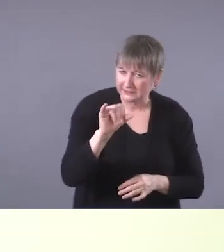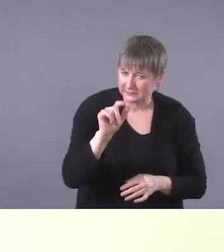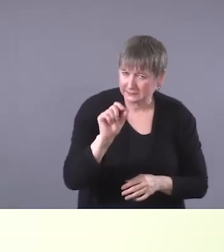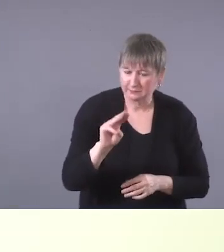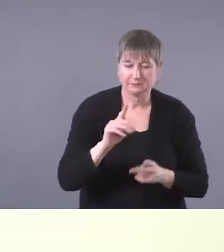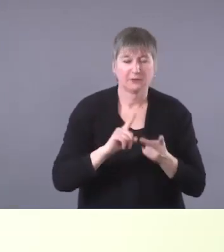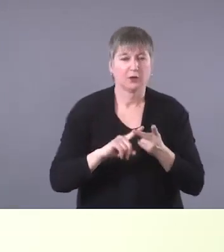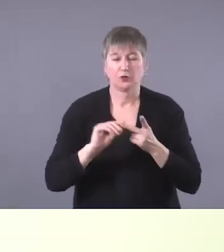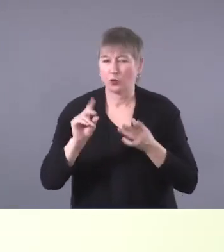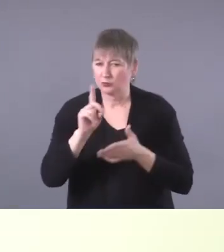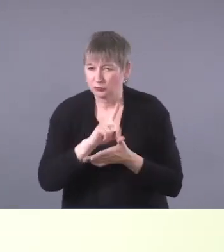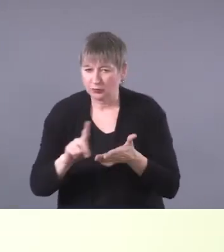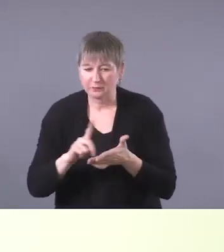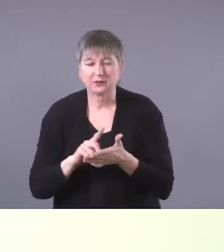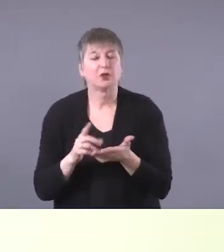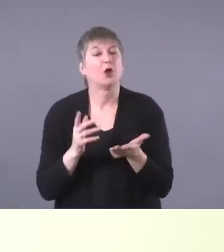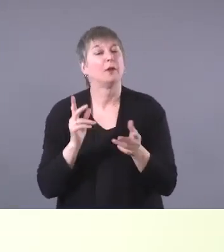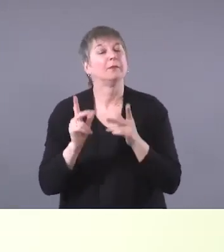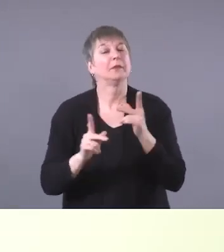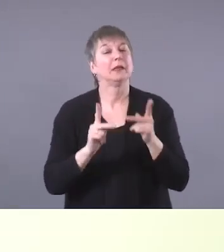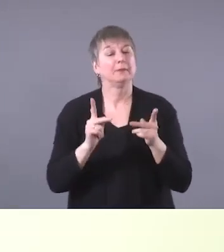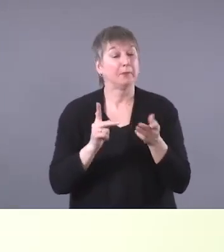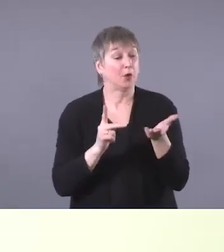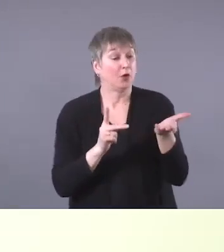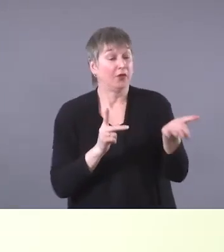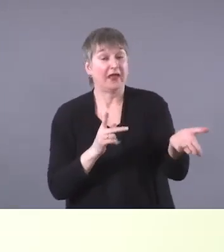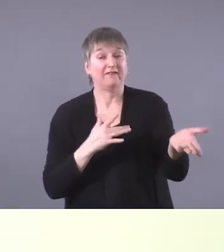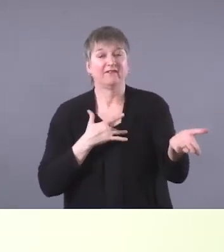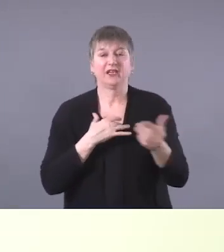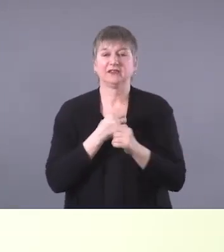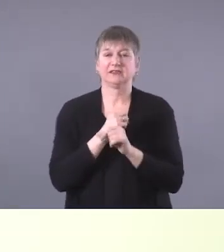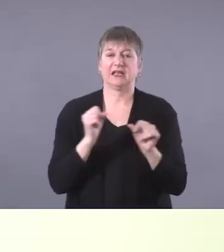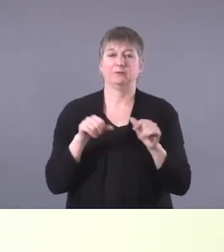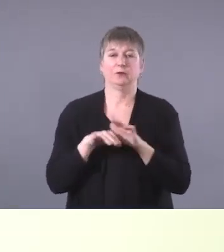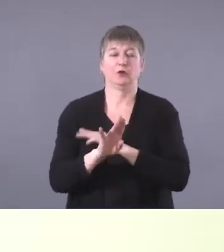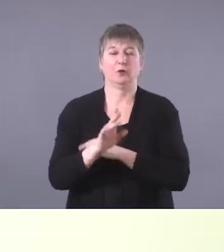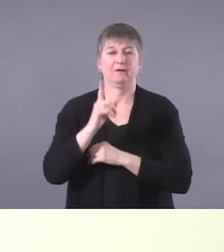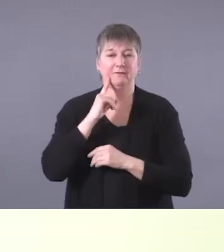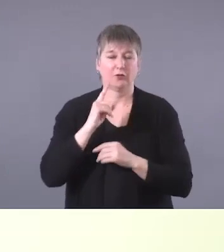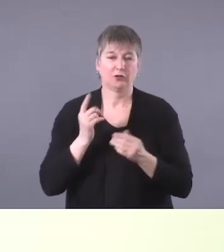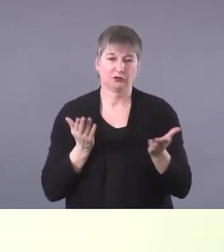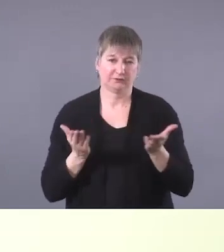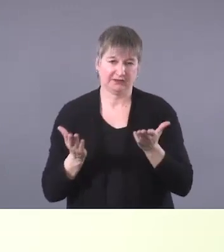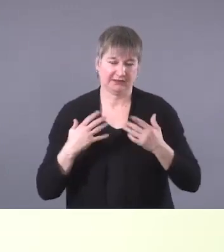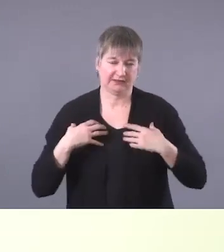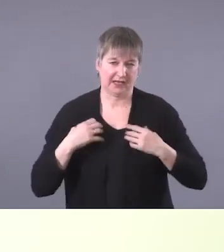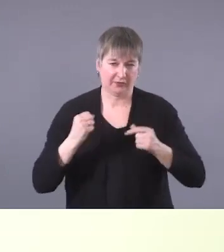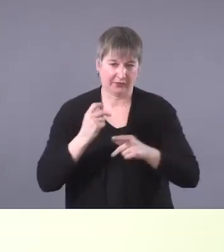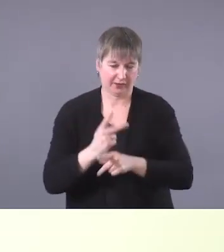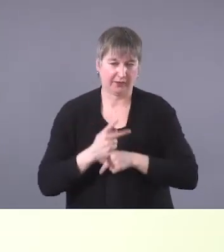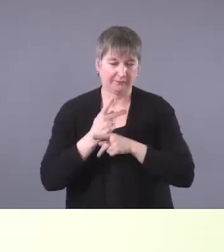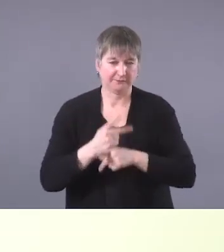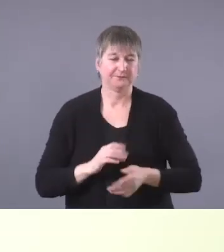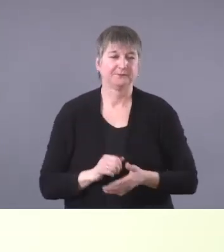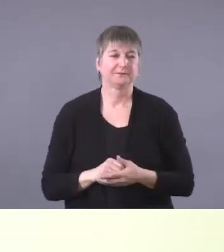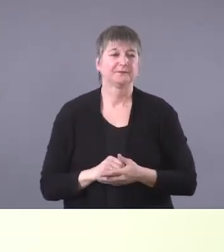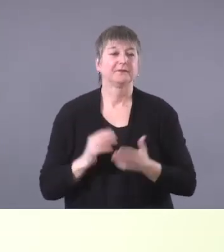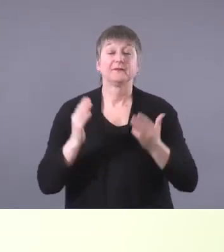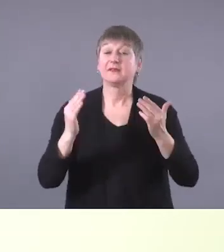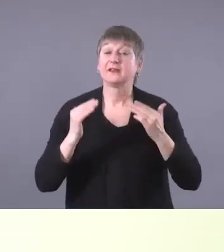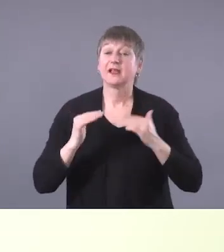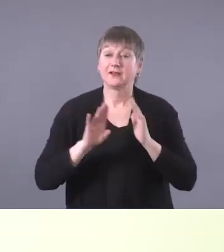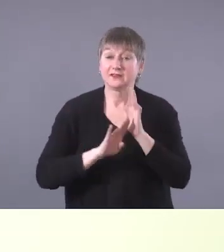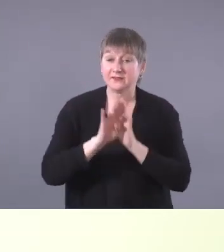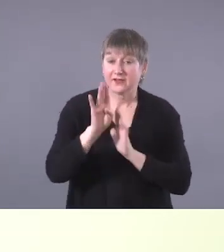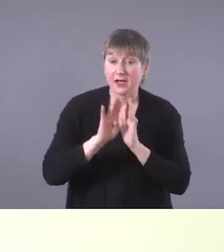feel, um, safe when receiving healthcare. Um, so another point is developing speech language